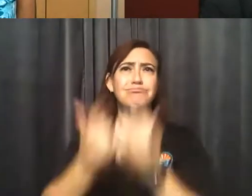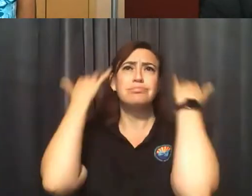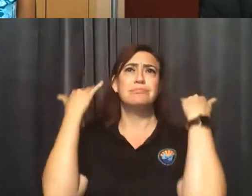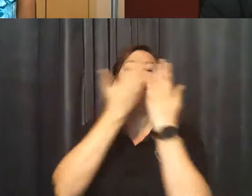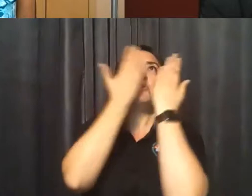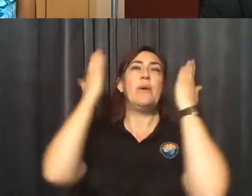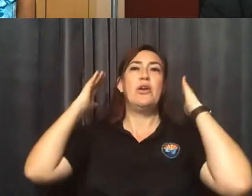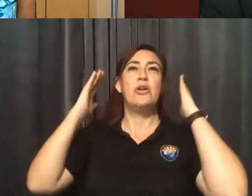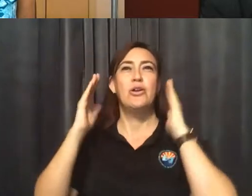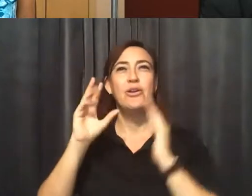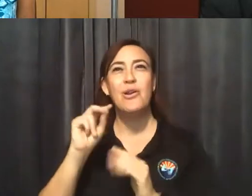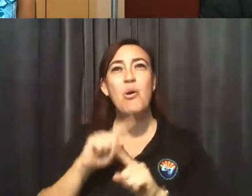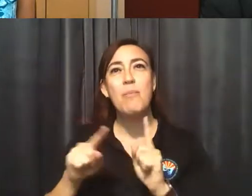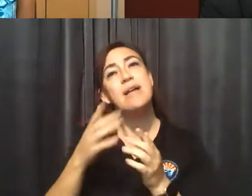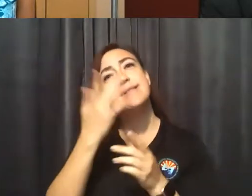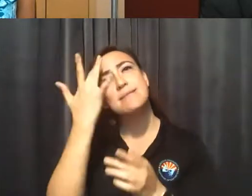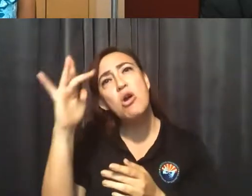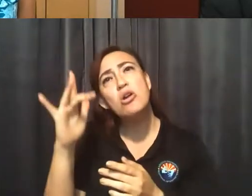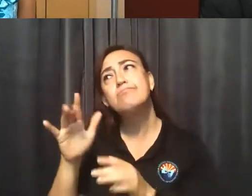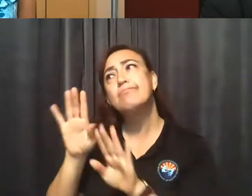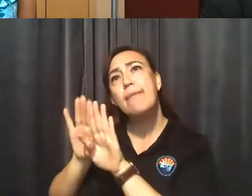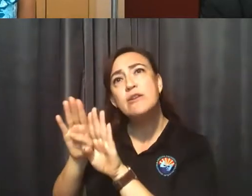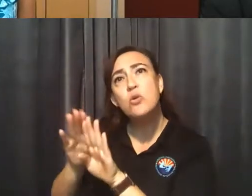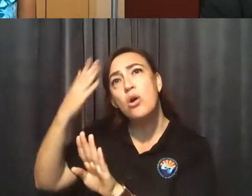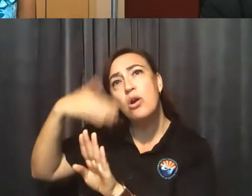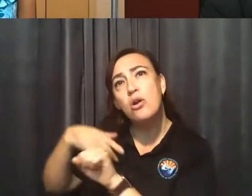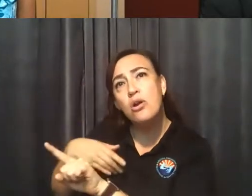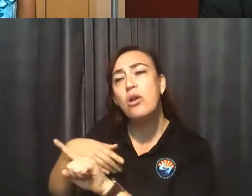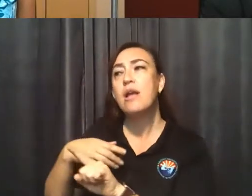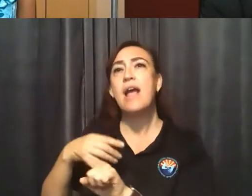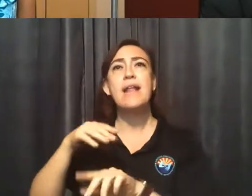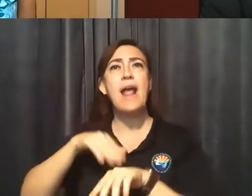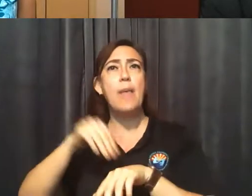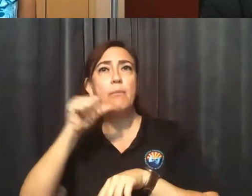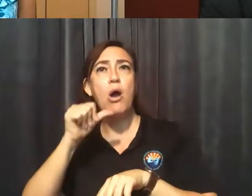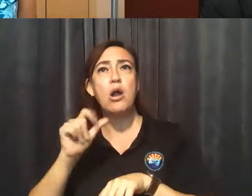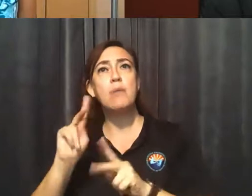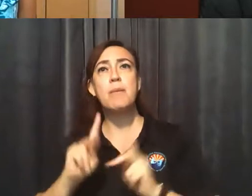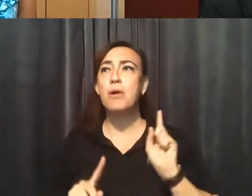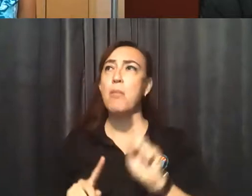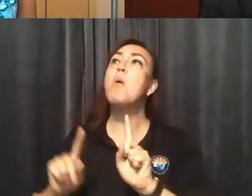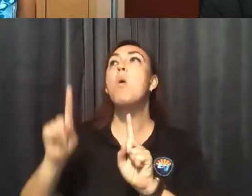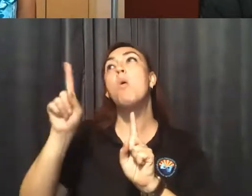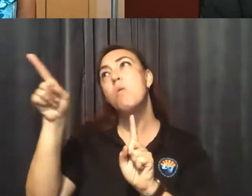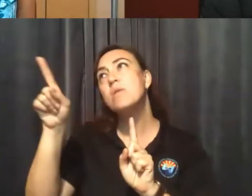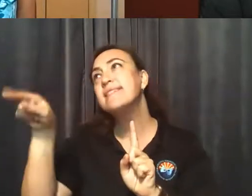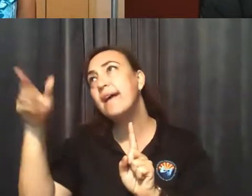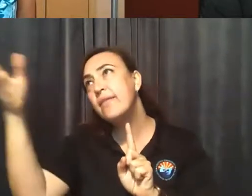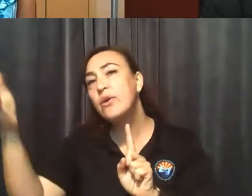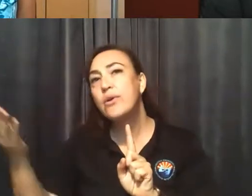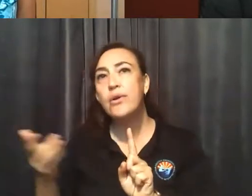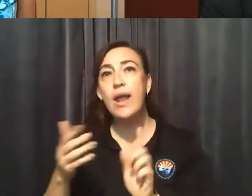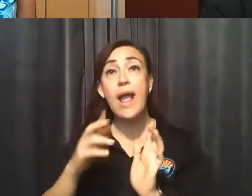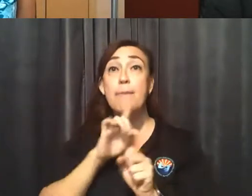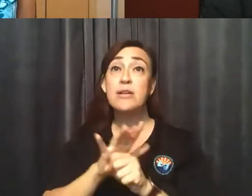at the bar. And to make sure that you are also reinforcing those rules through, you know, modeling